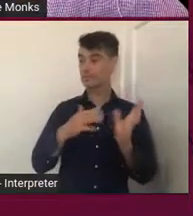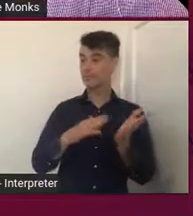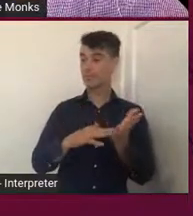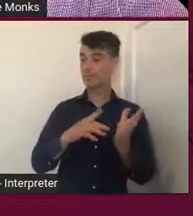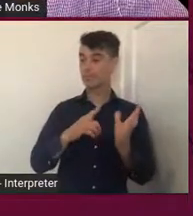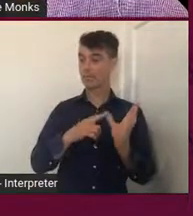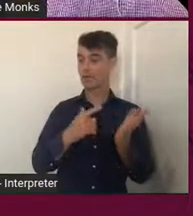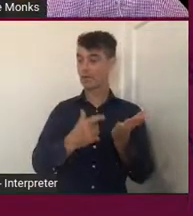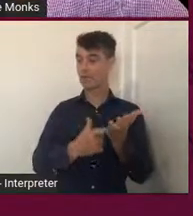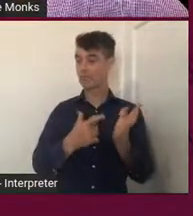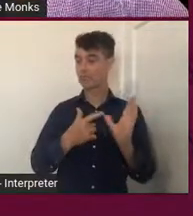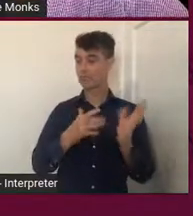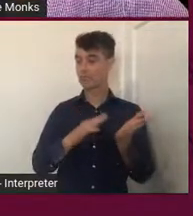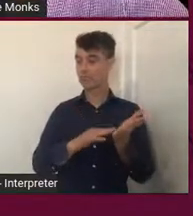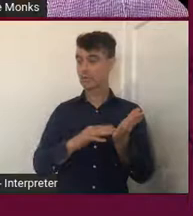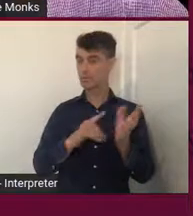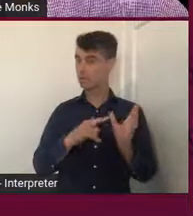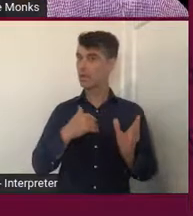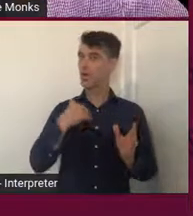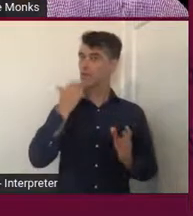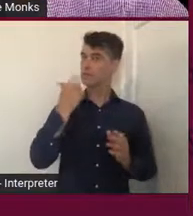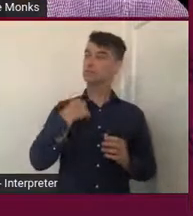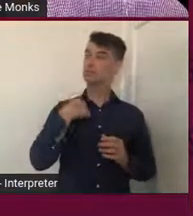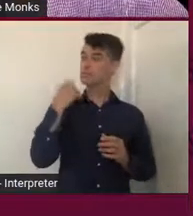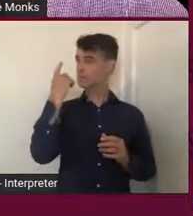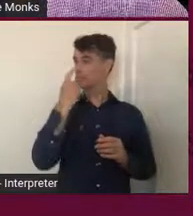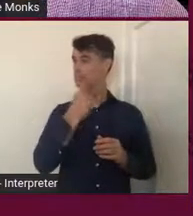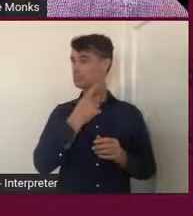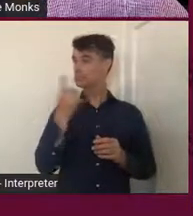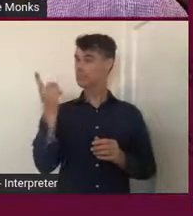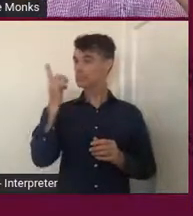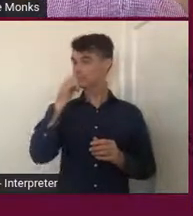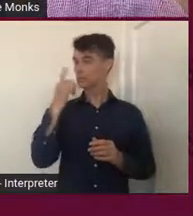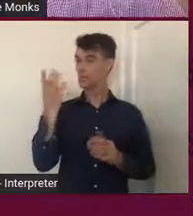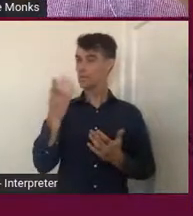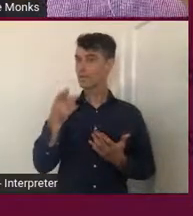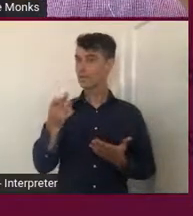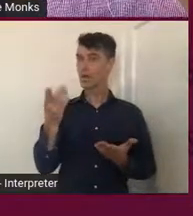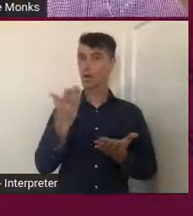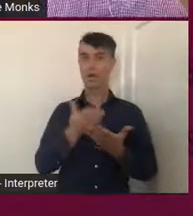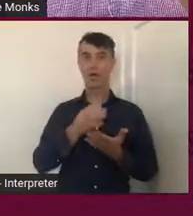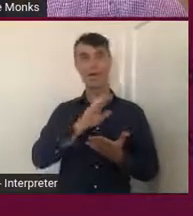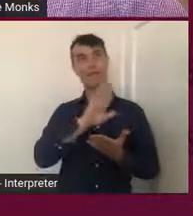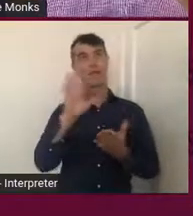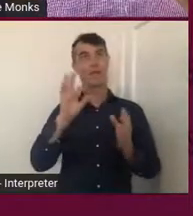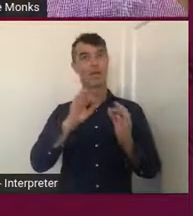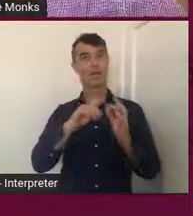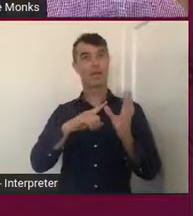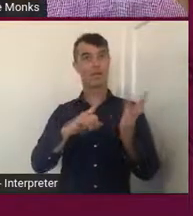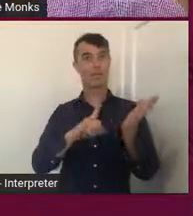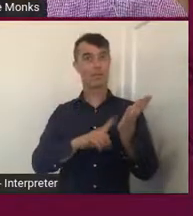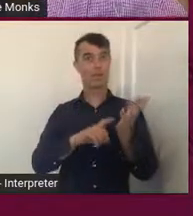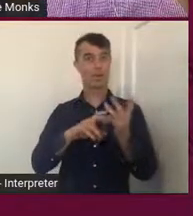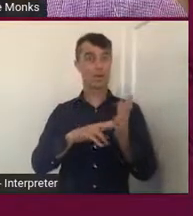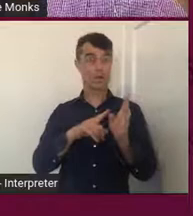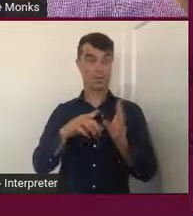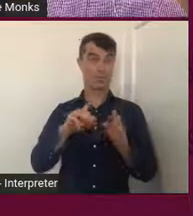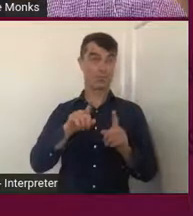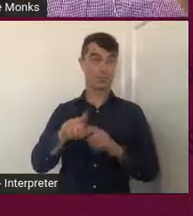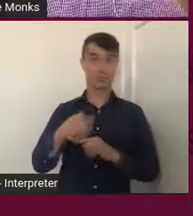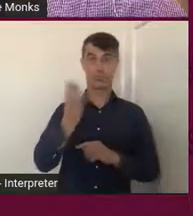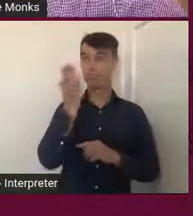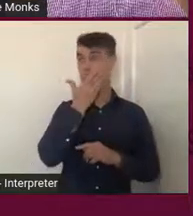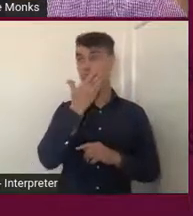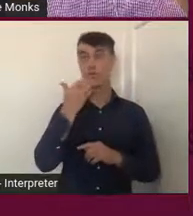times and I always wonder where the people are on their balconies because I'm like, this is the most beautiful view out here. And I always